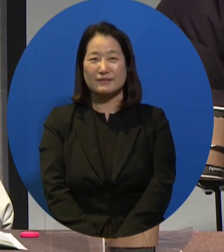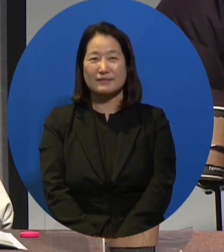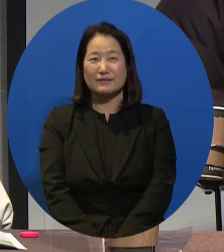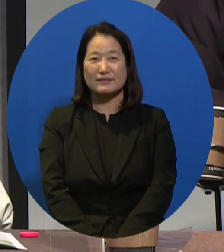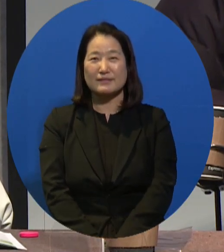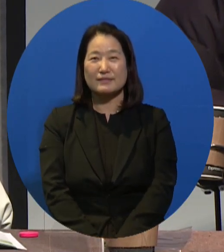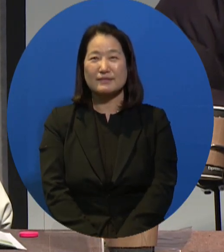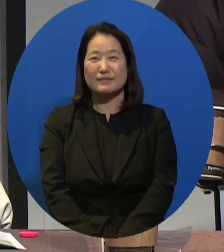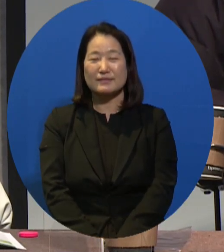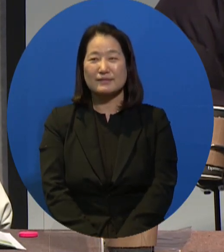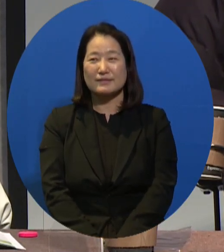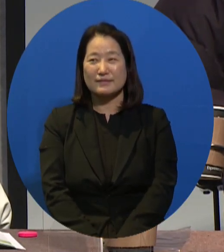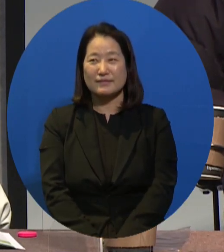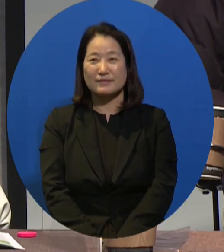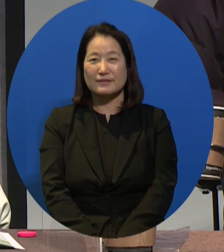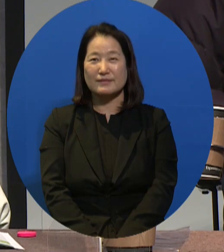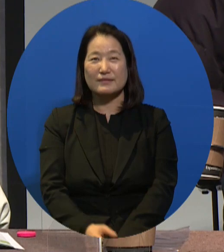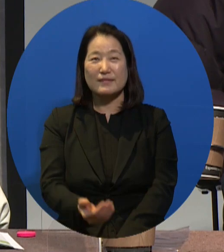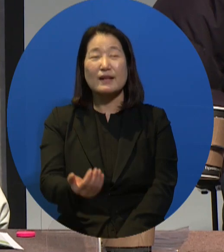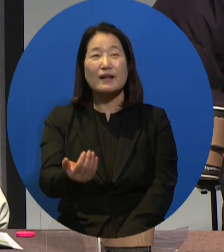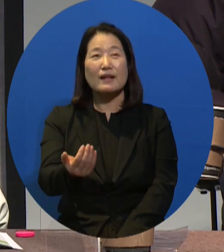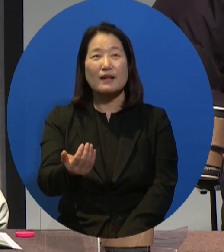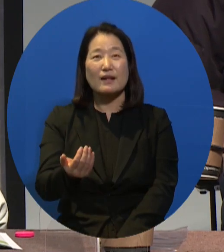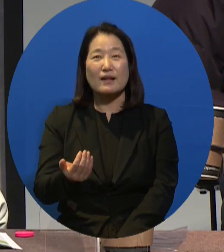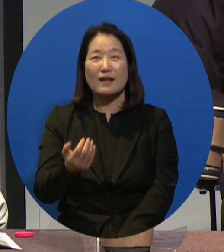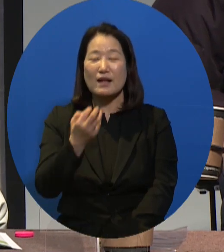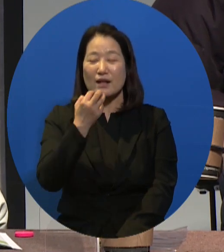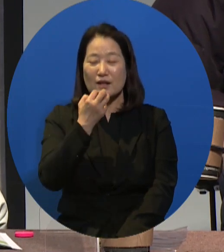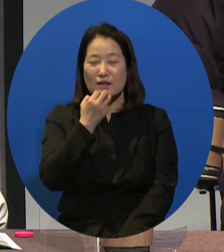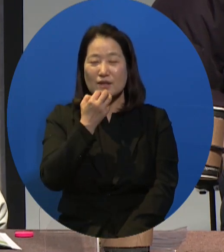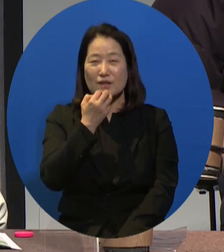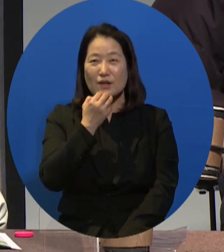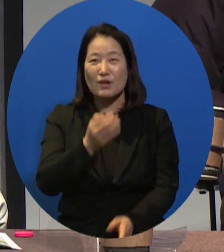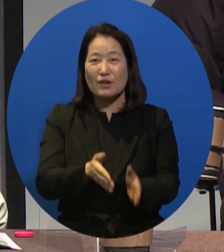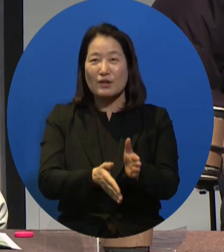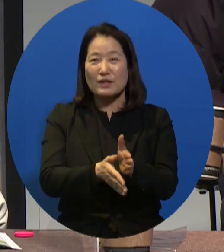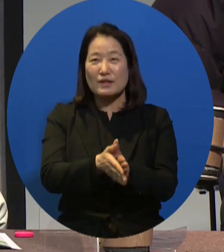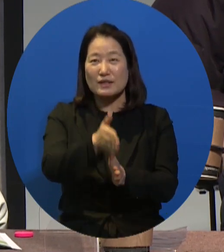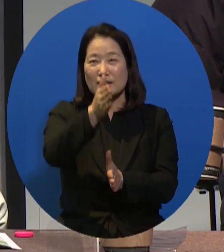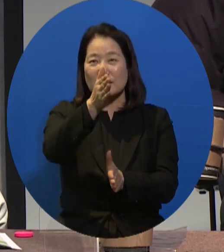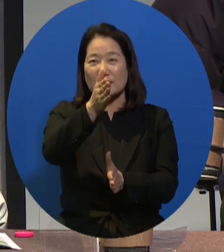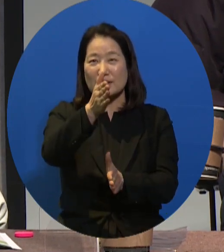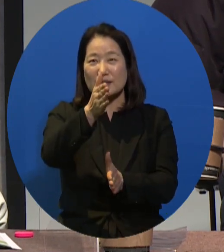two presenters. So we're going to cover them at the end before we wrap up the session.